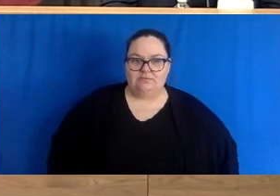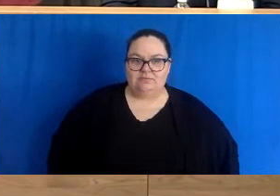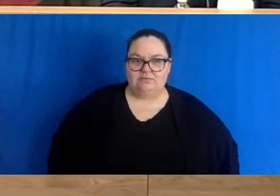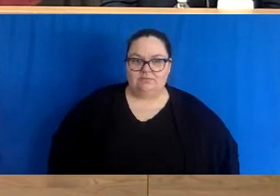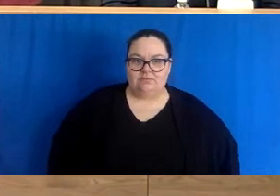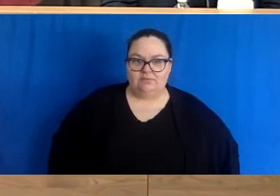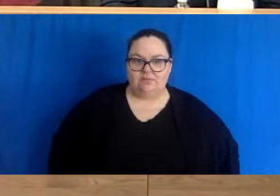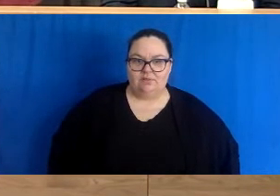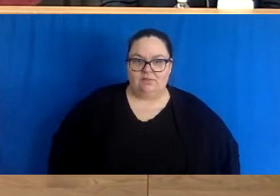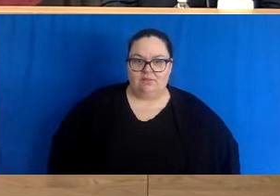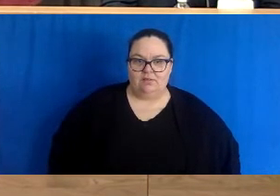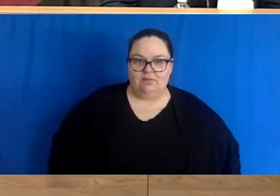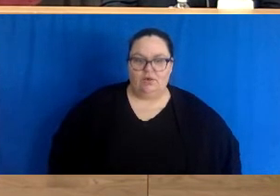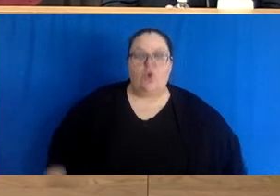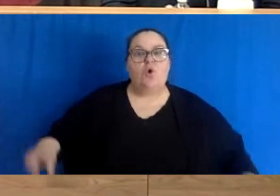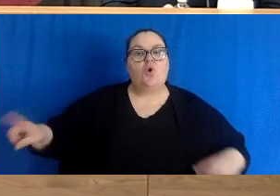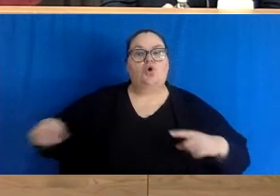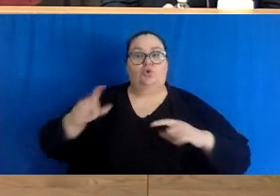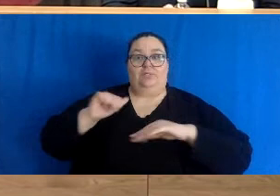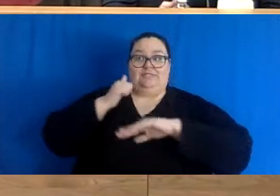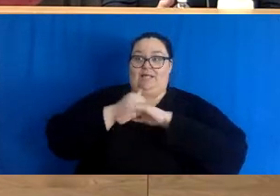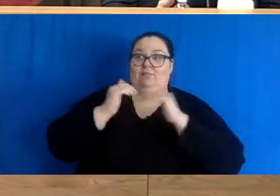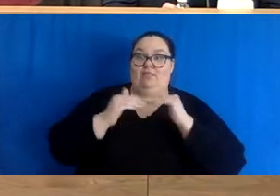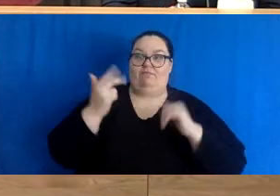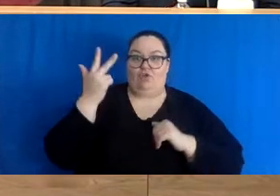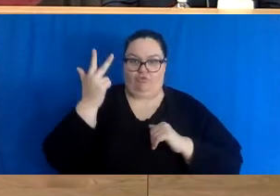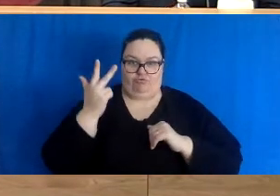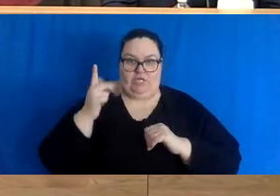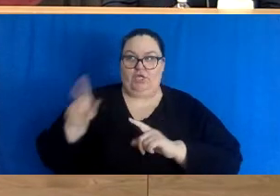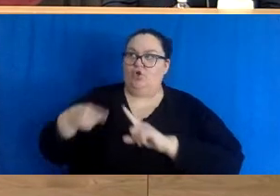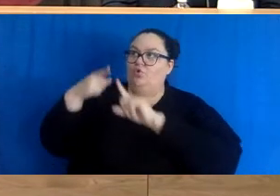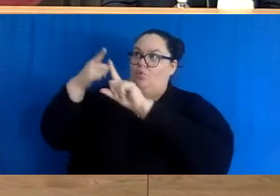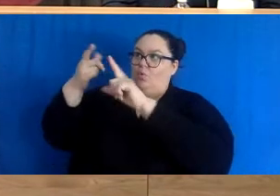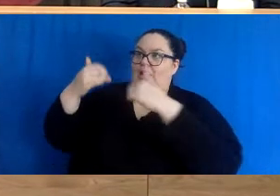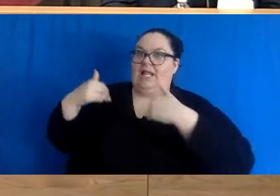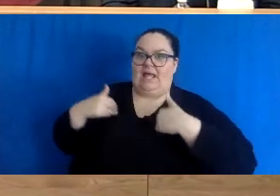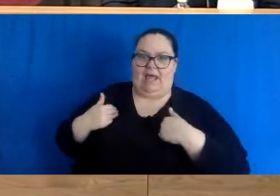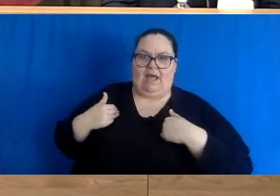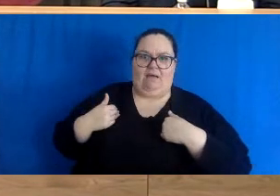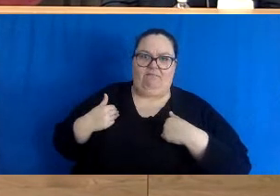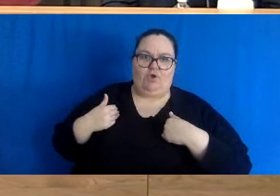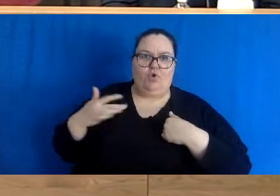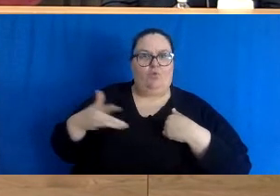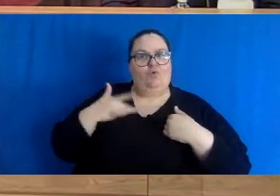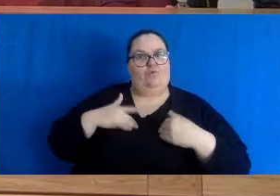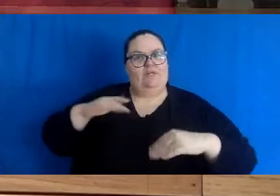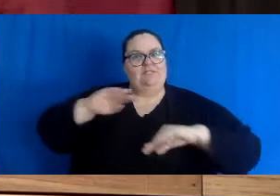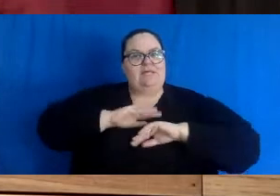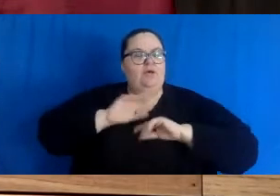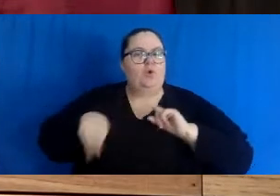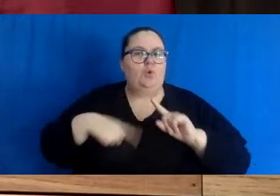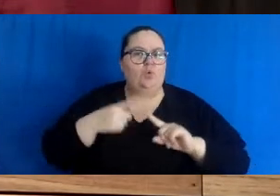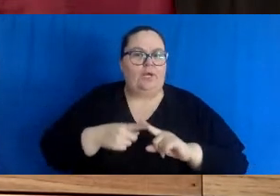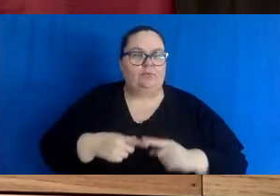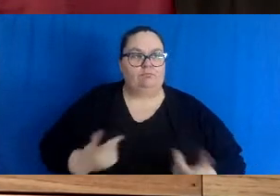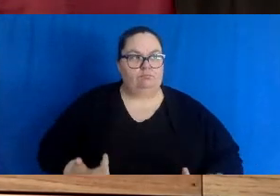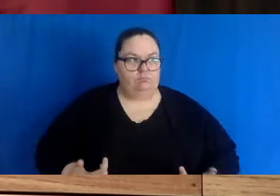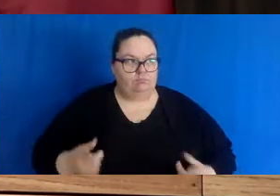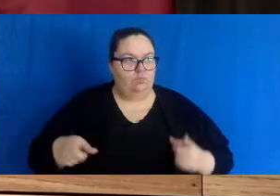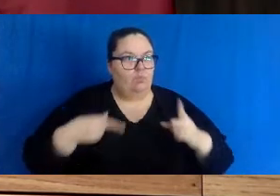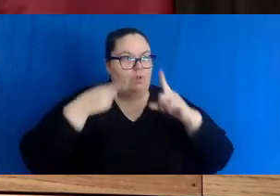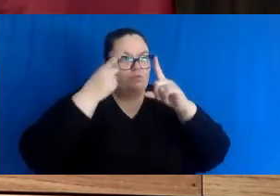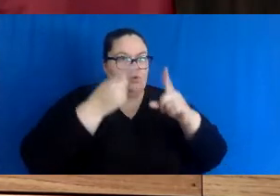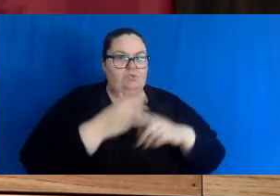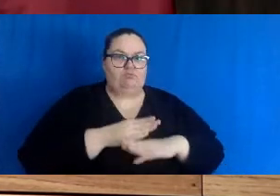goal has been met in two weeks? so the goal is to protect the health care system which means that the people